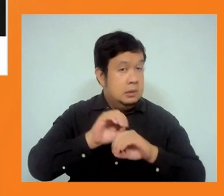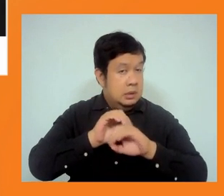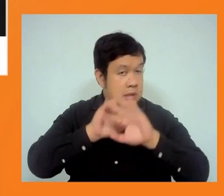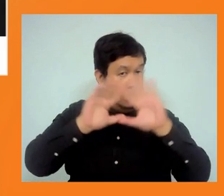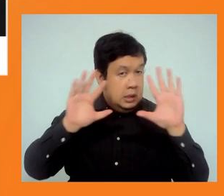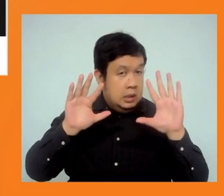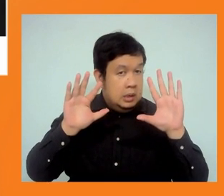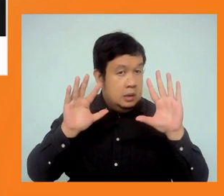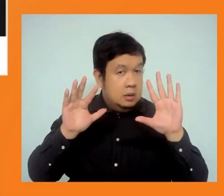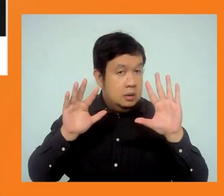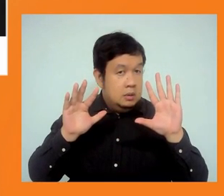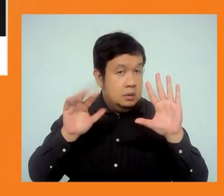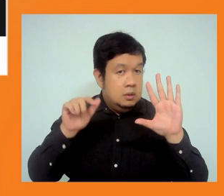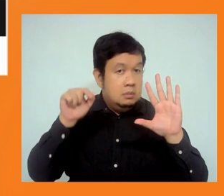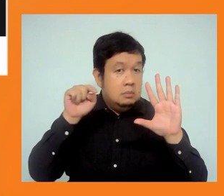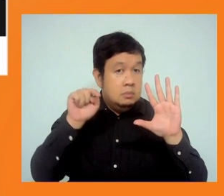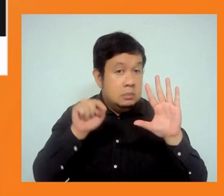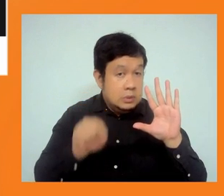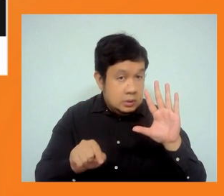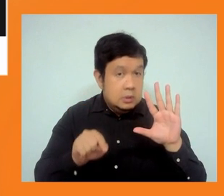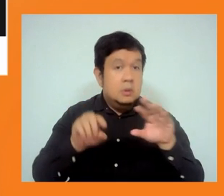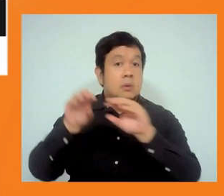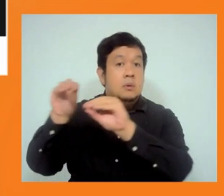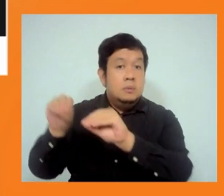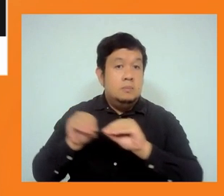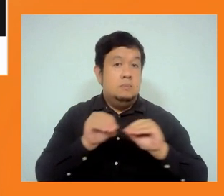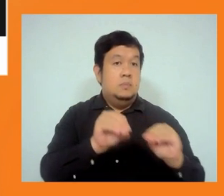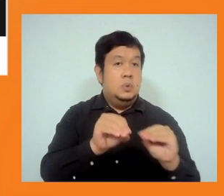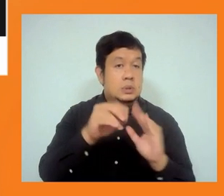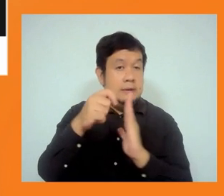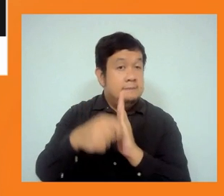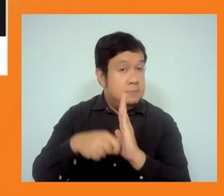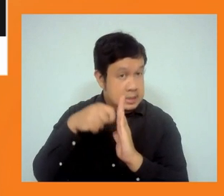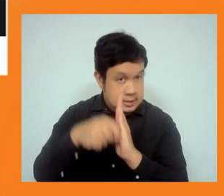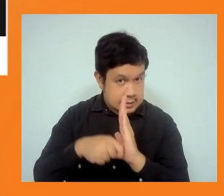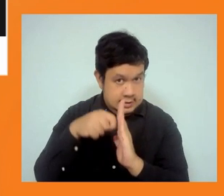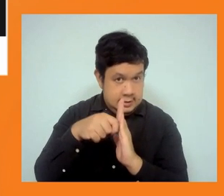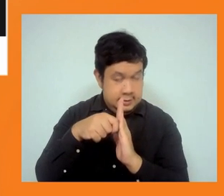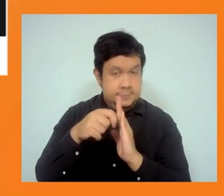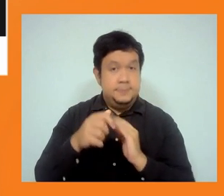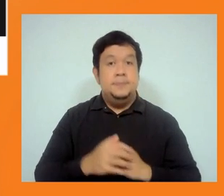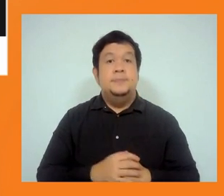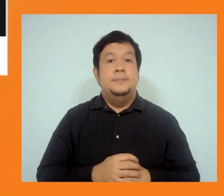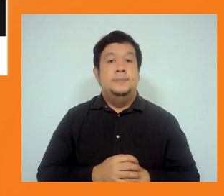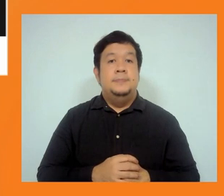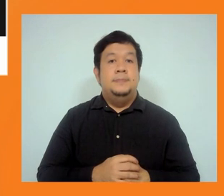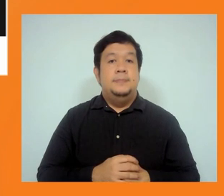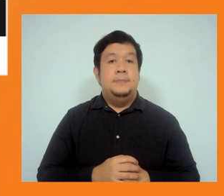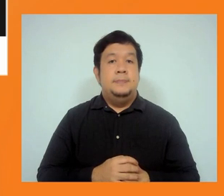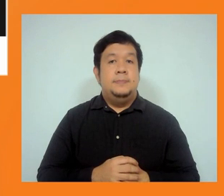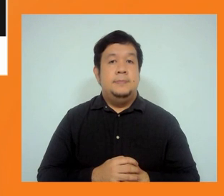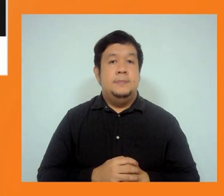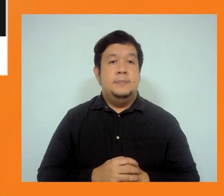project. Next, please. So, as the evaluation team put it,